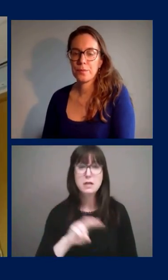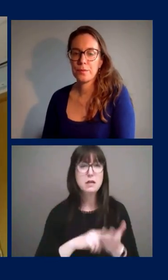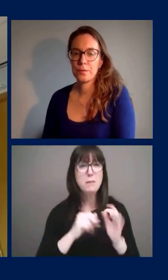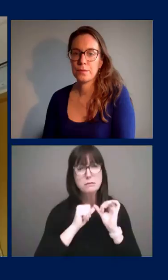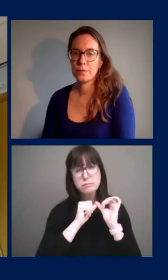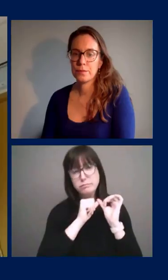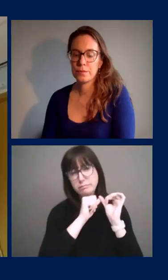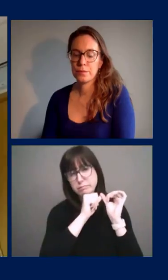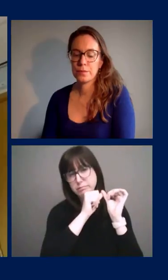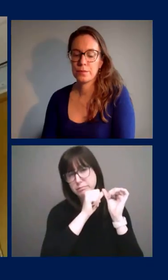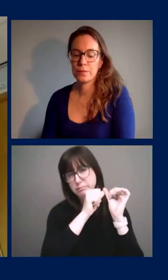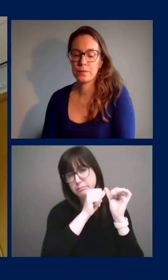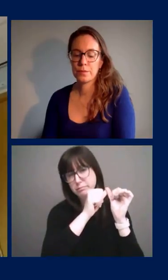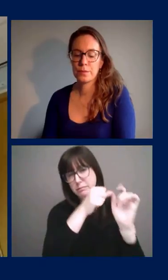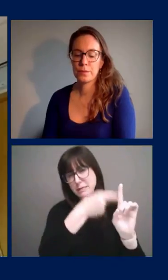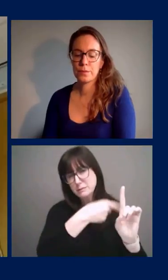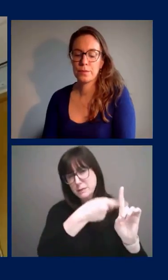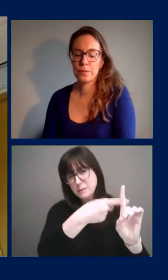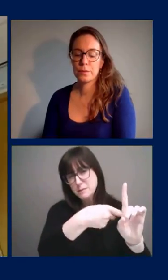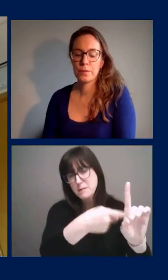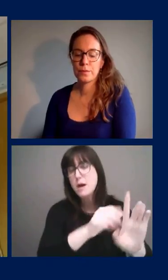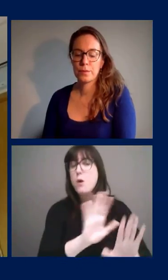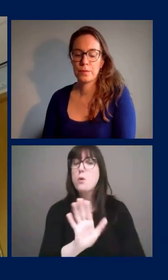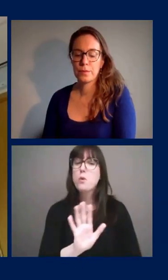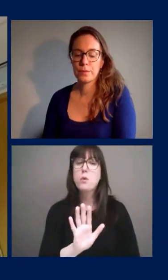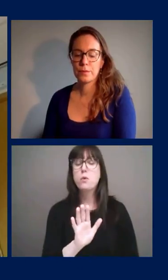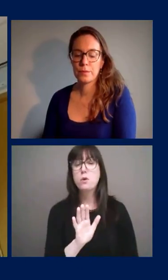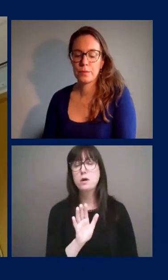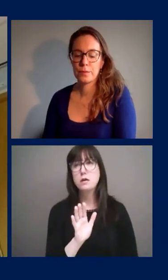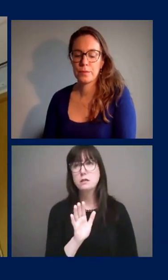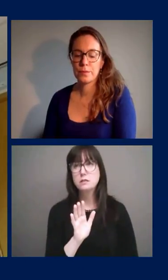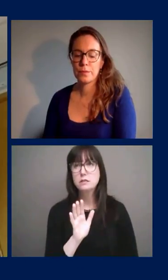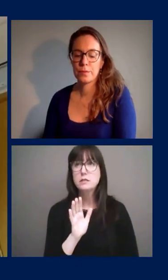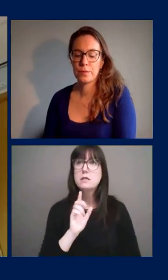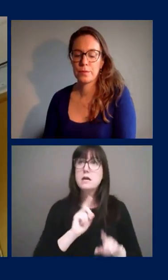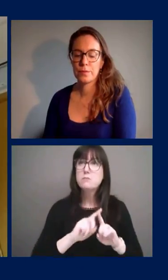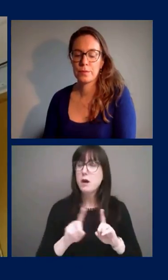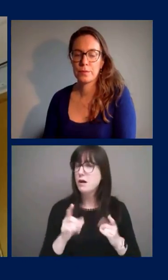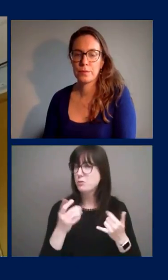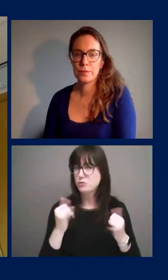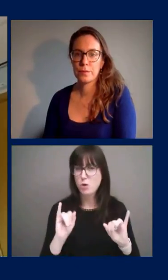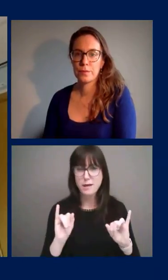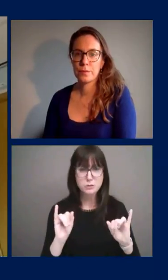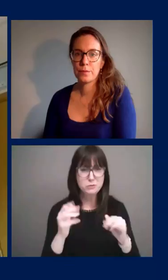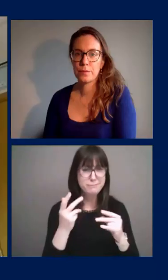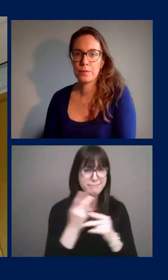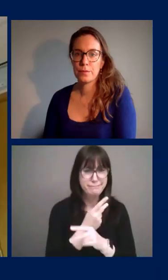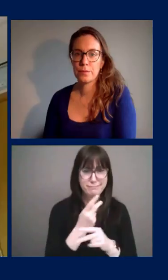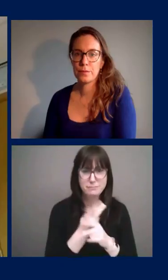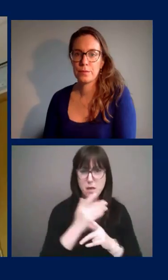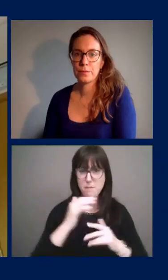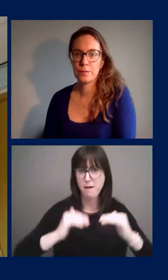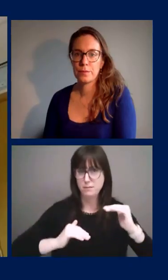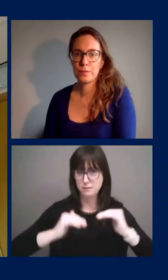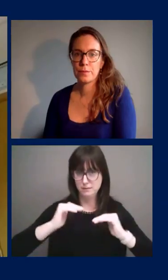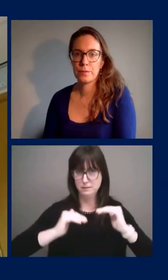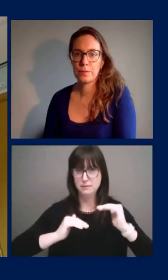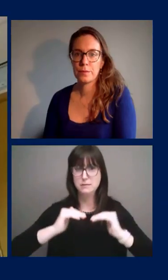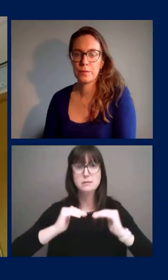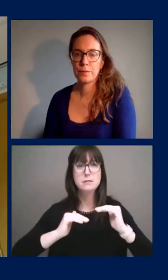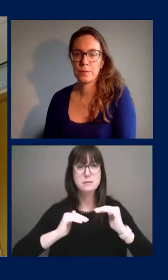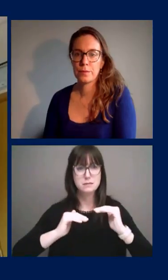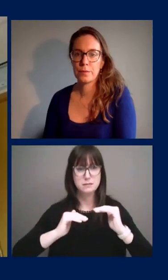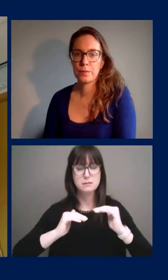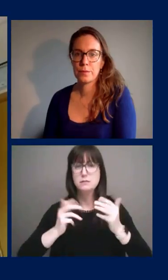months with a higher level of infection however we're we're just trying to calibrate where we're trying to balance against the increased